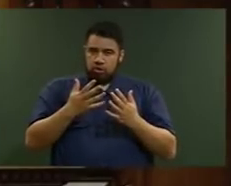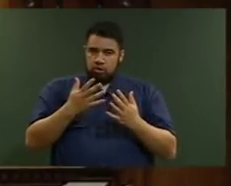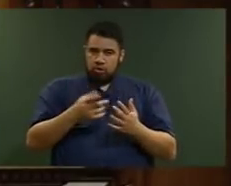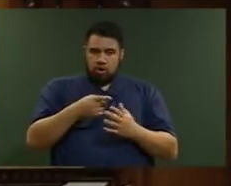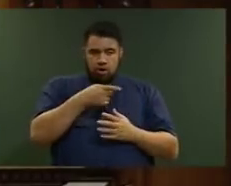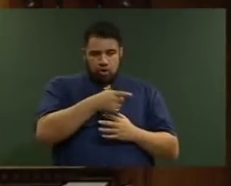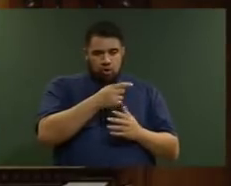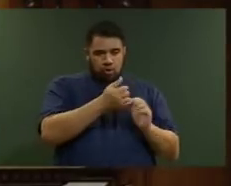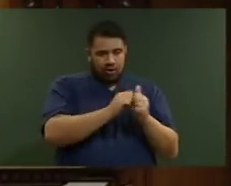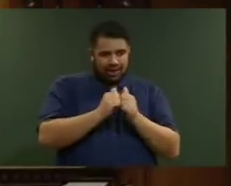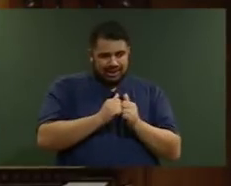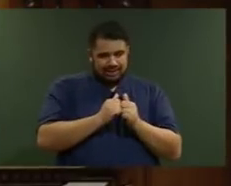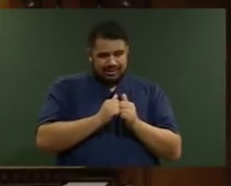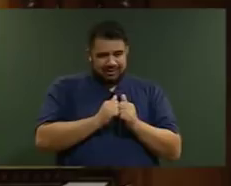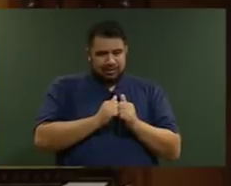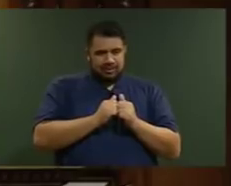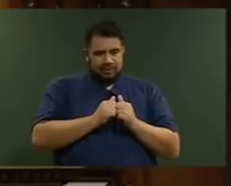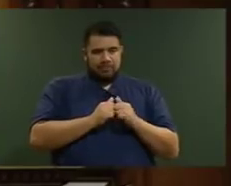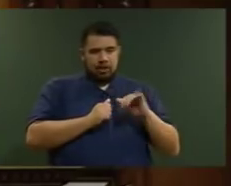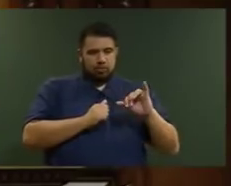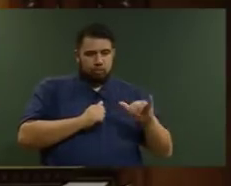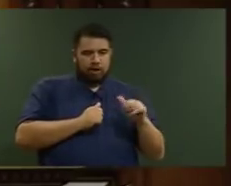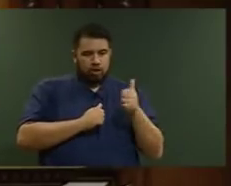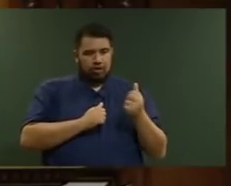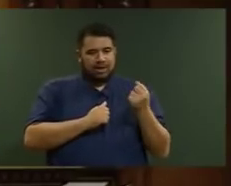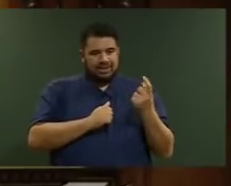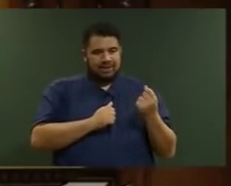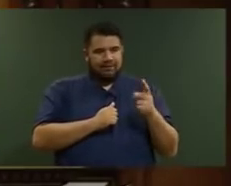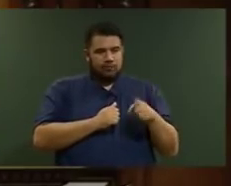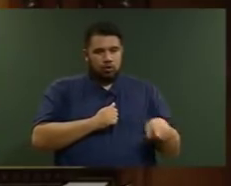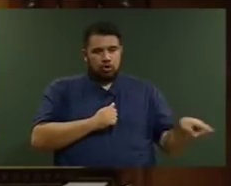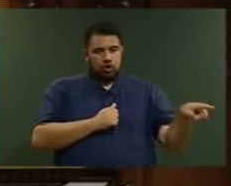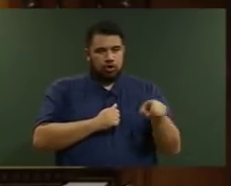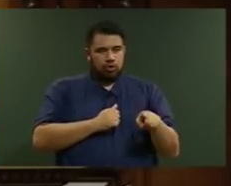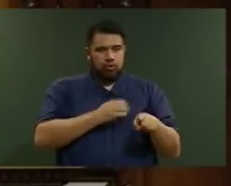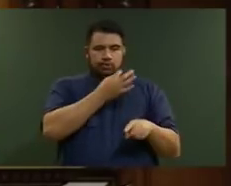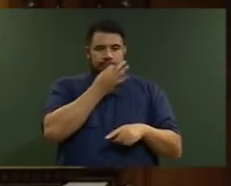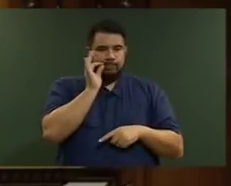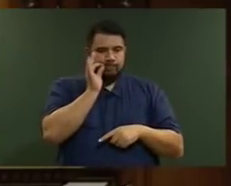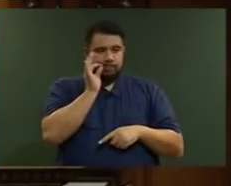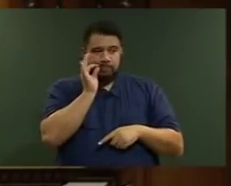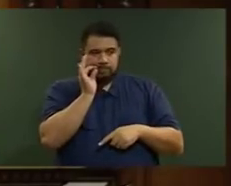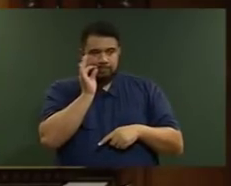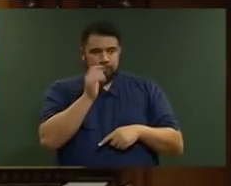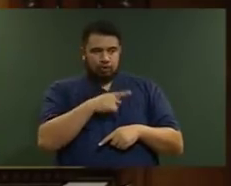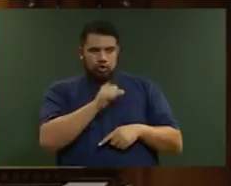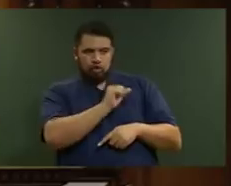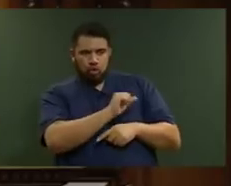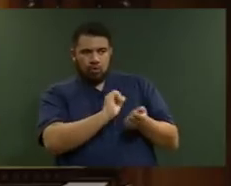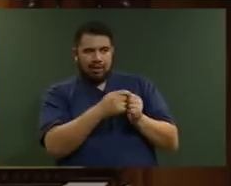it's probably a good idea to keep the Member's mouth shut, otherwise